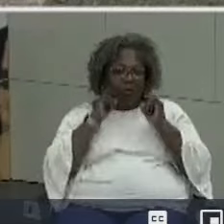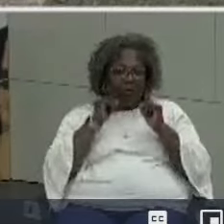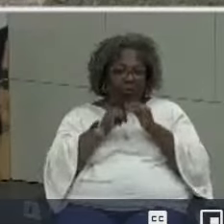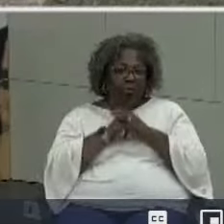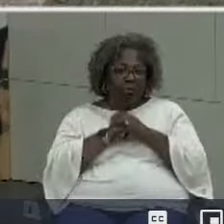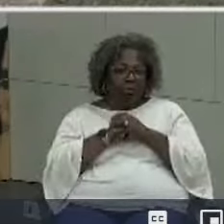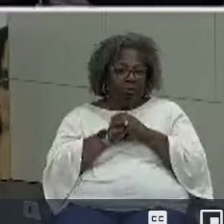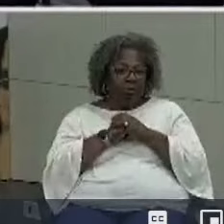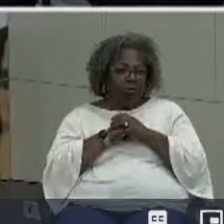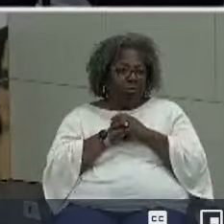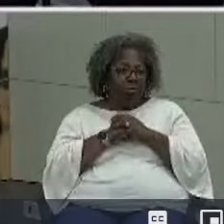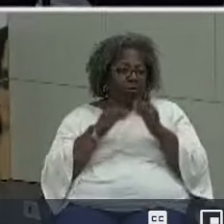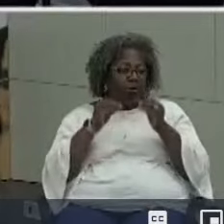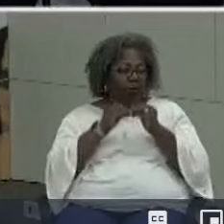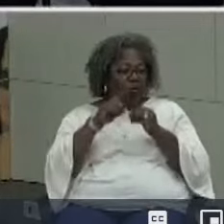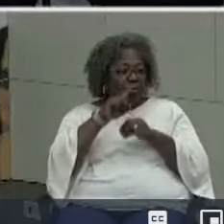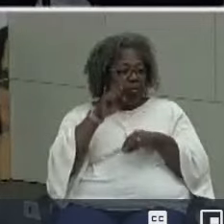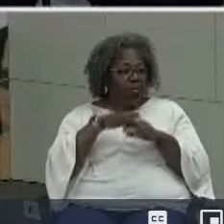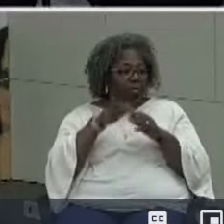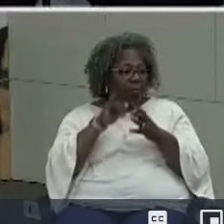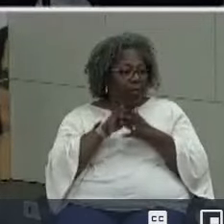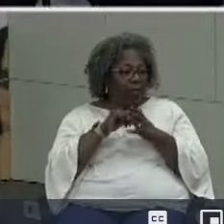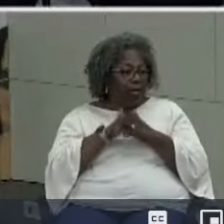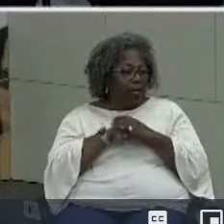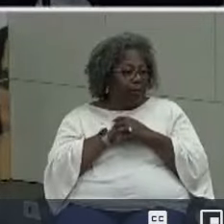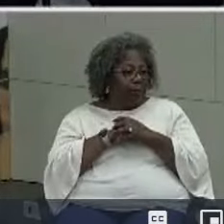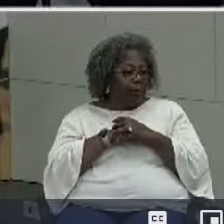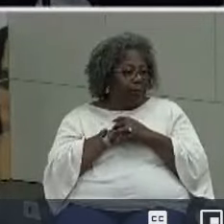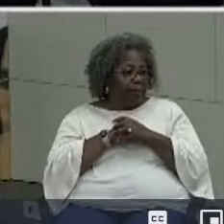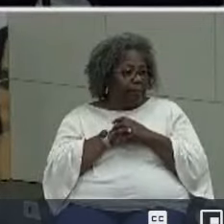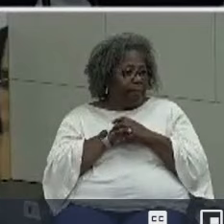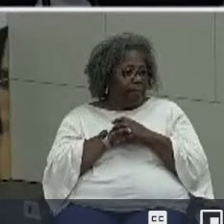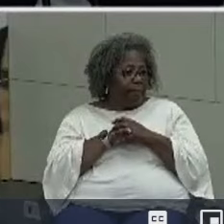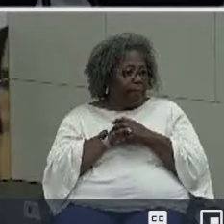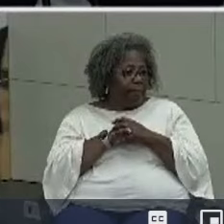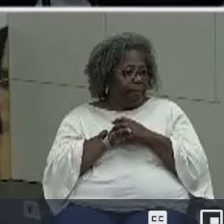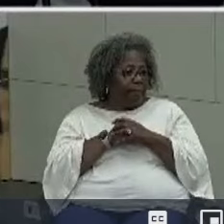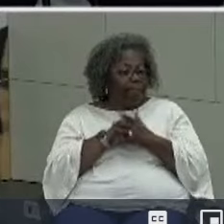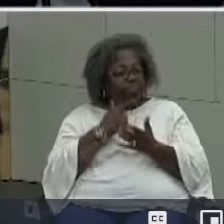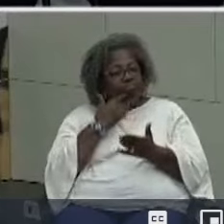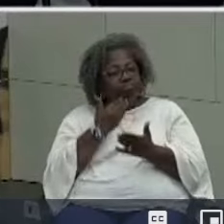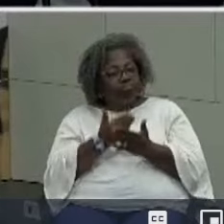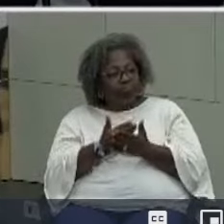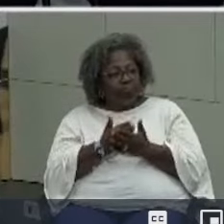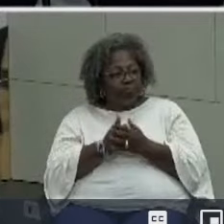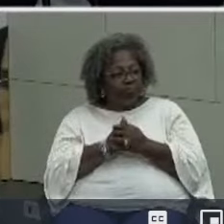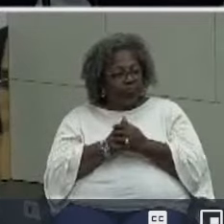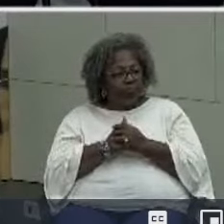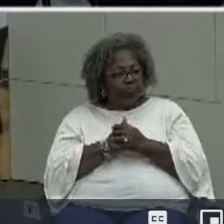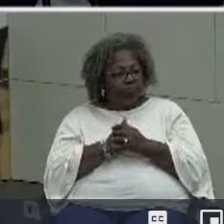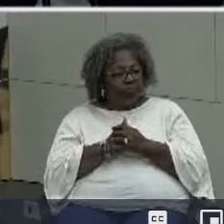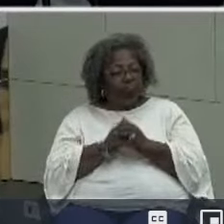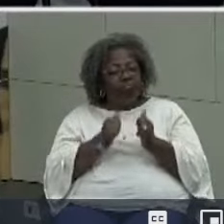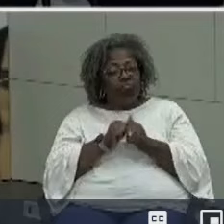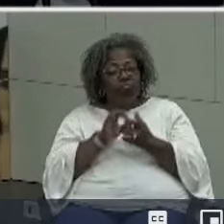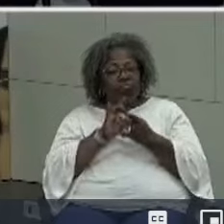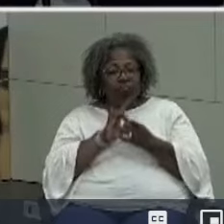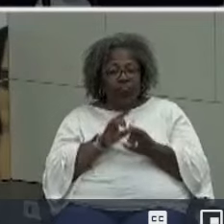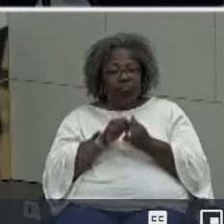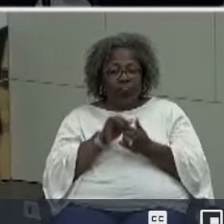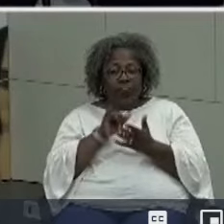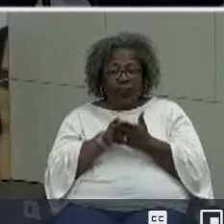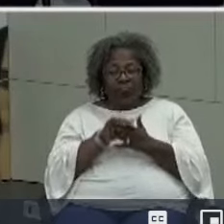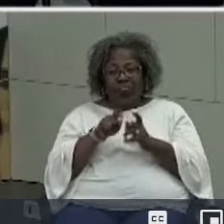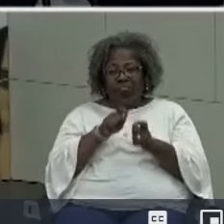any other questions on this um okay very good um with regard to this